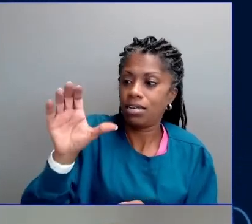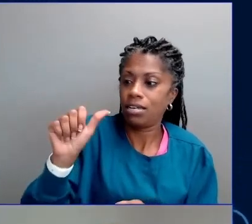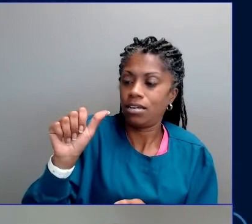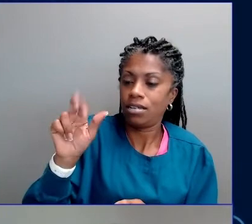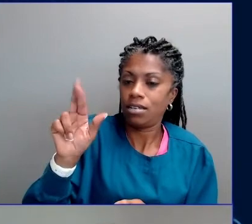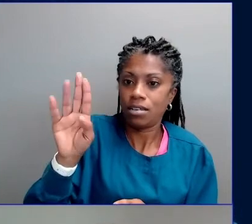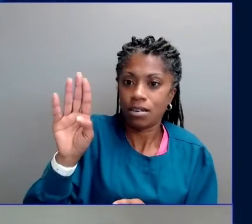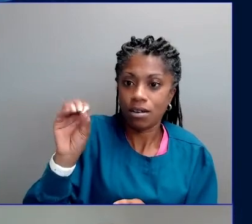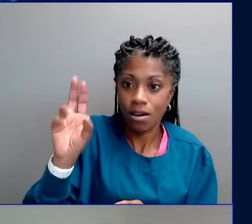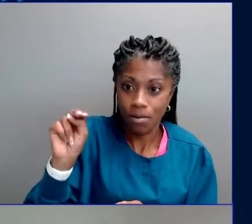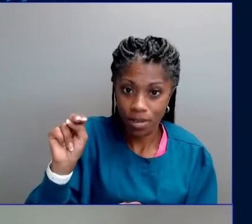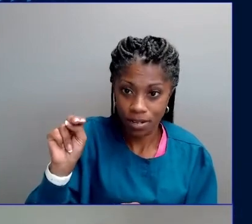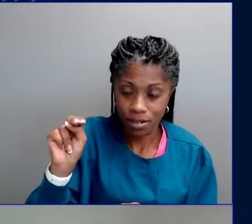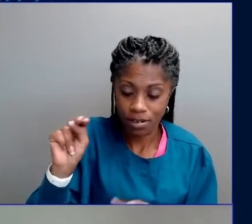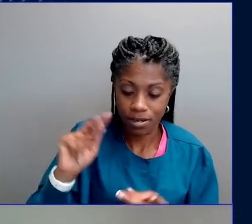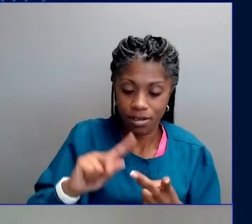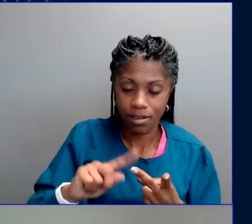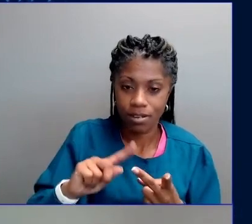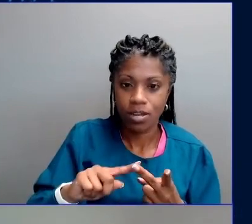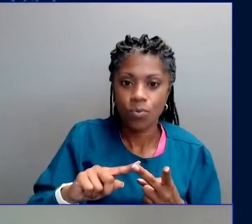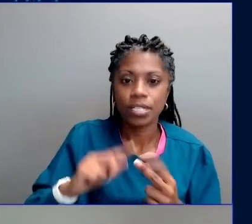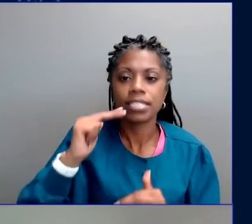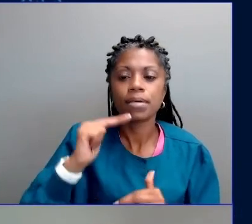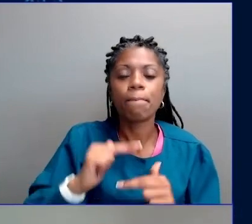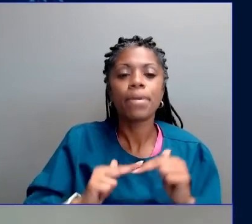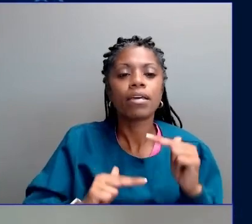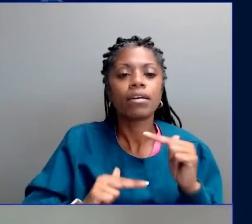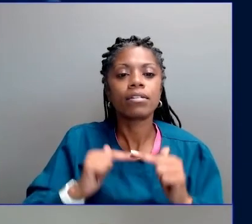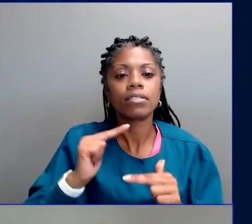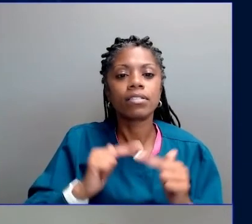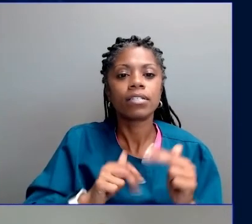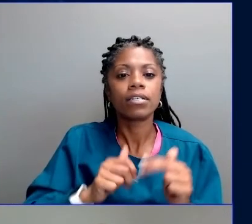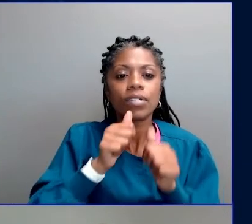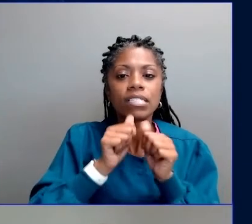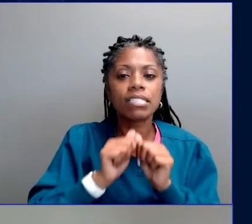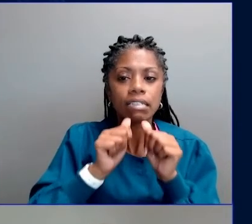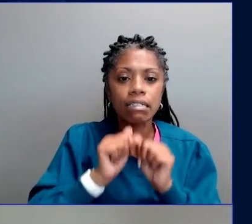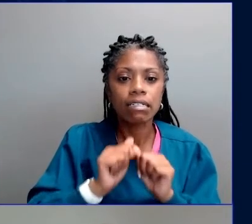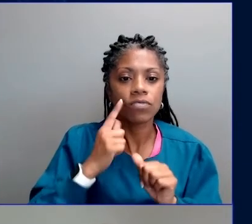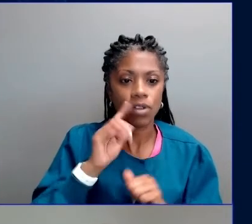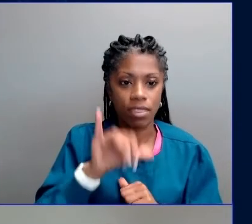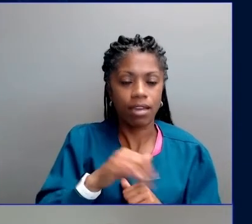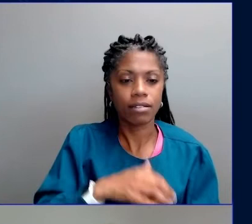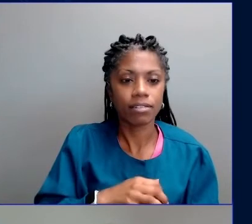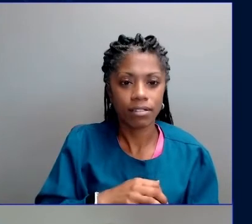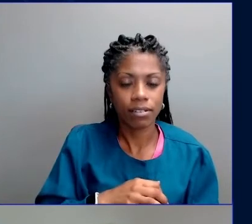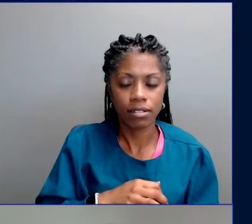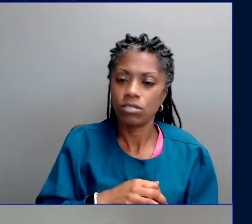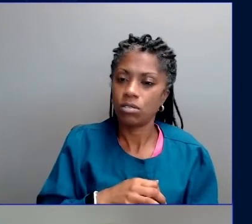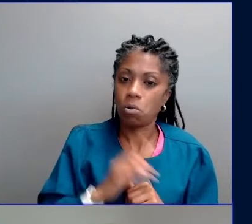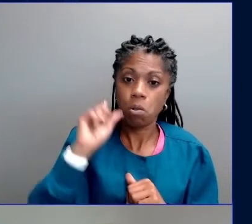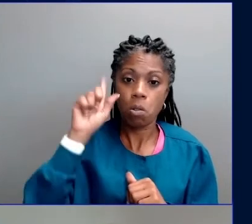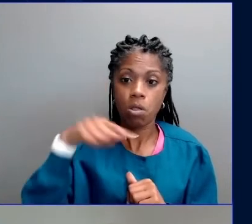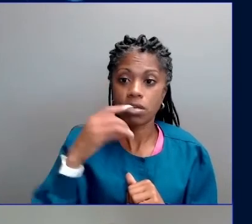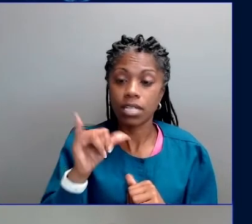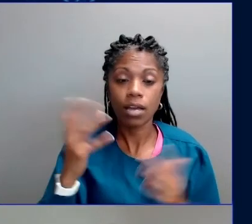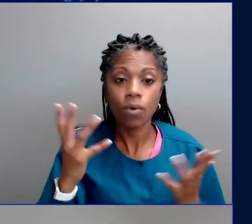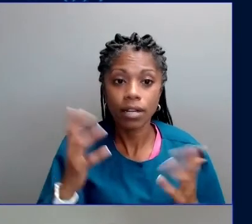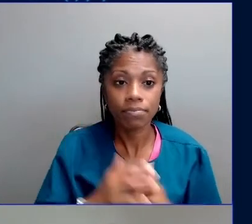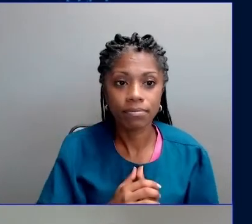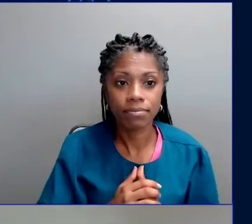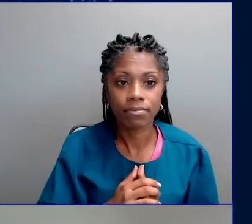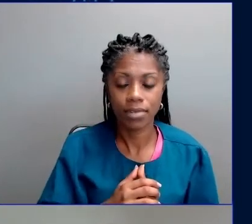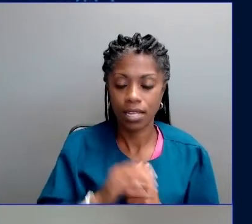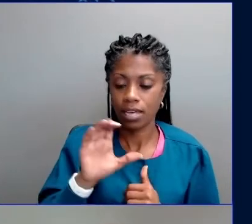we need to build resilience to the impacts we can no longer avoid. What does that look like? Climate solutions that stop